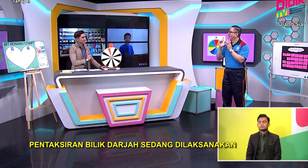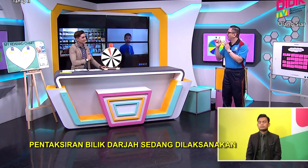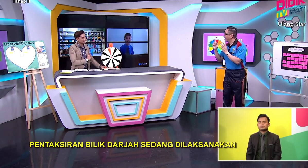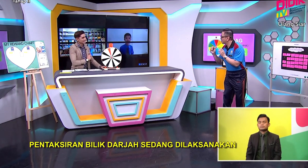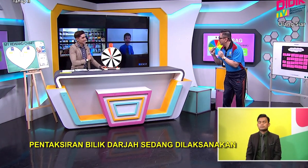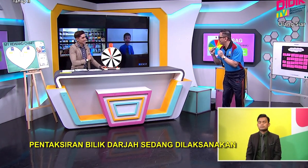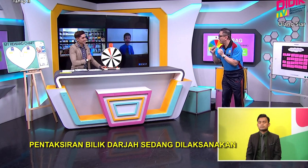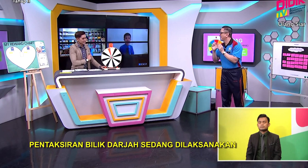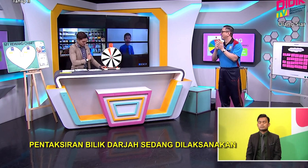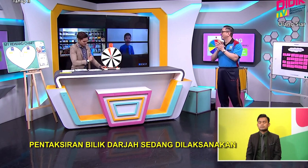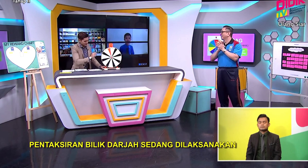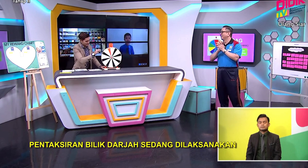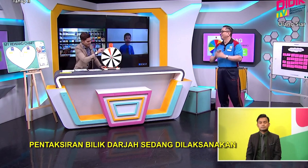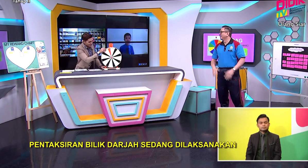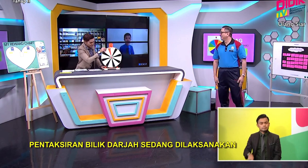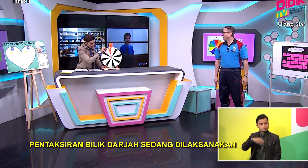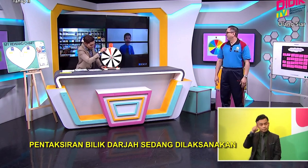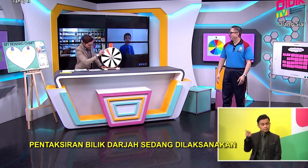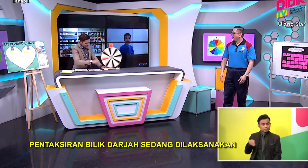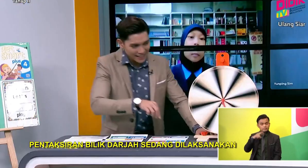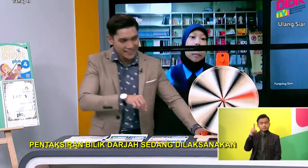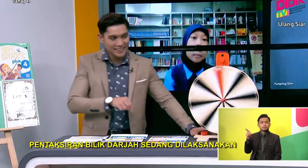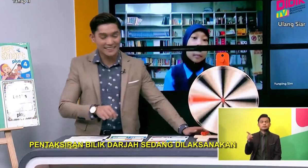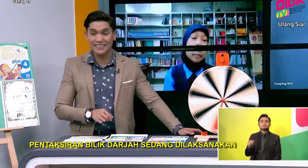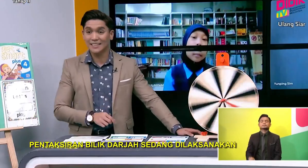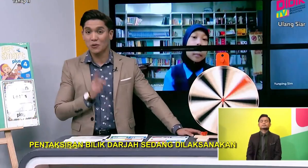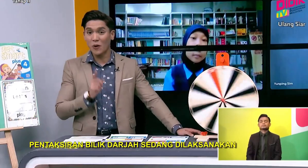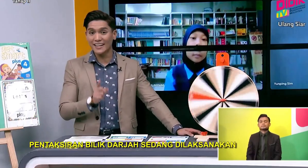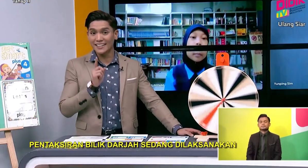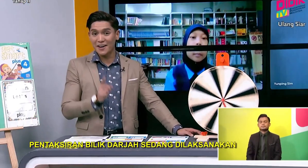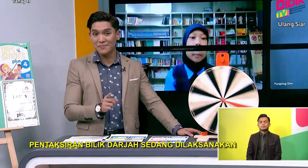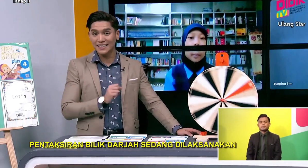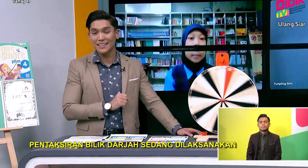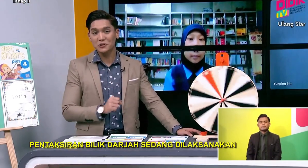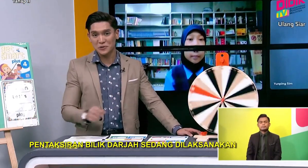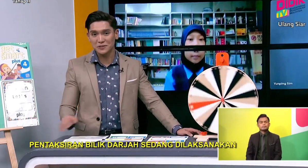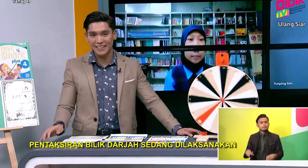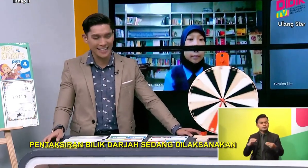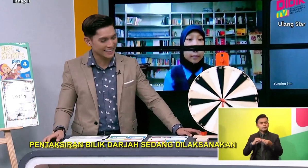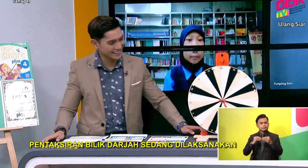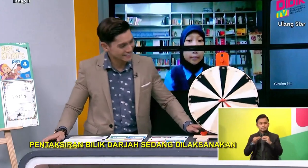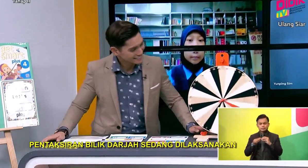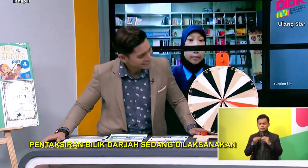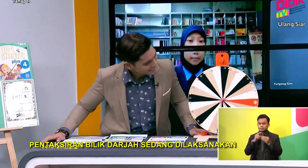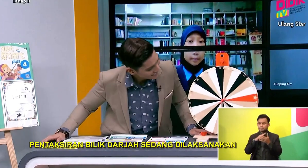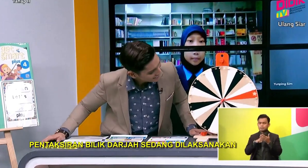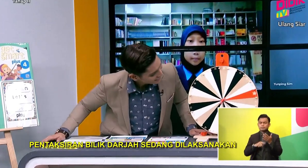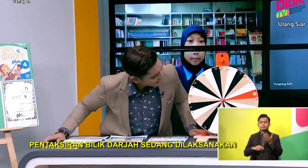Can you spin again? Sure We'll spin See what number we will be getting